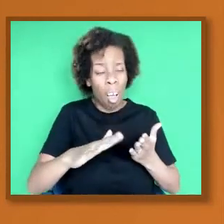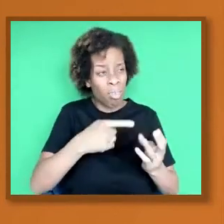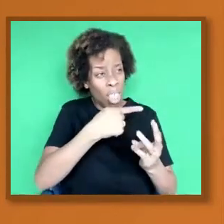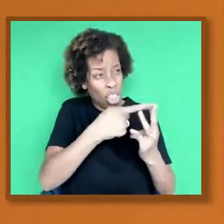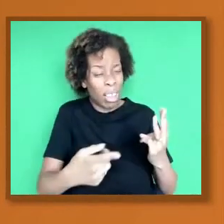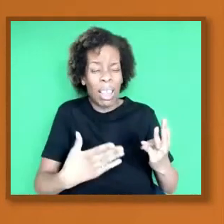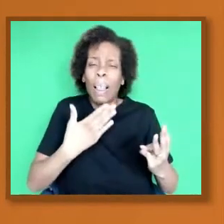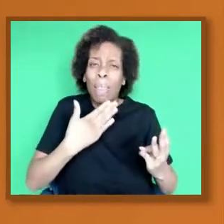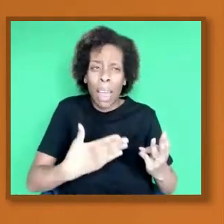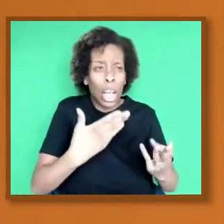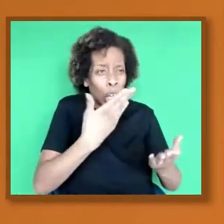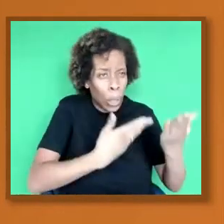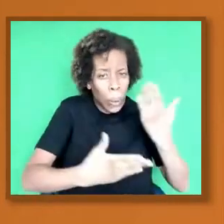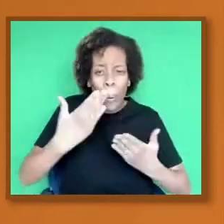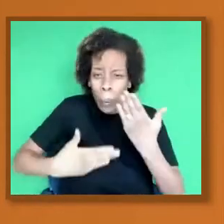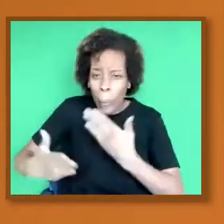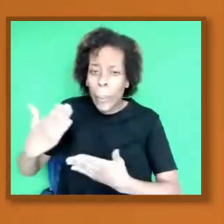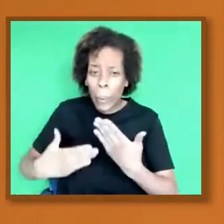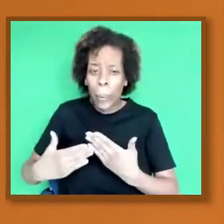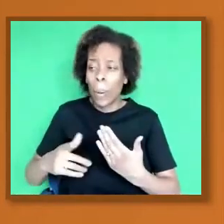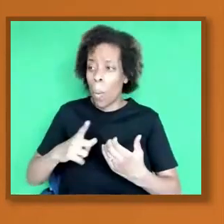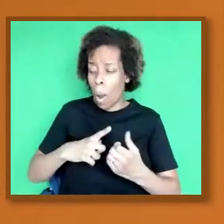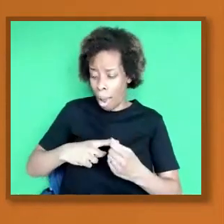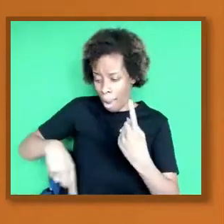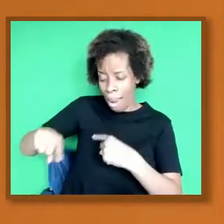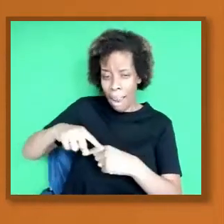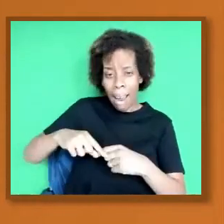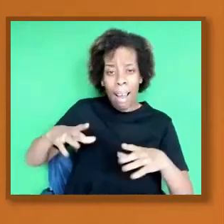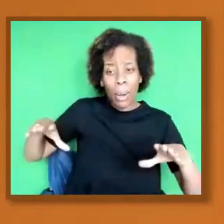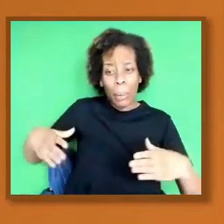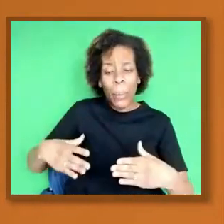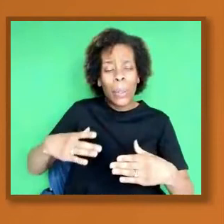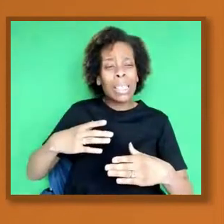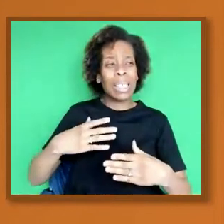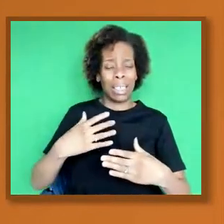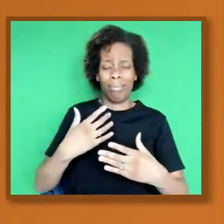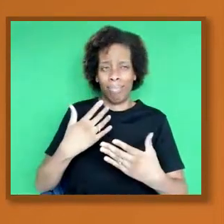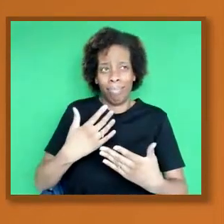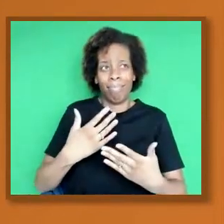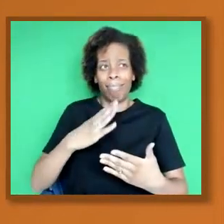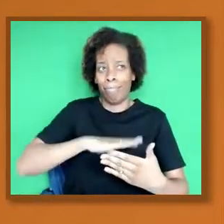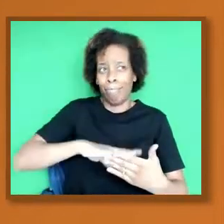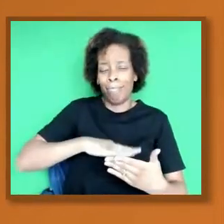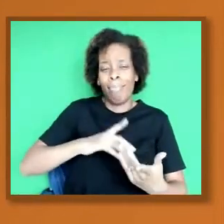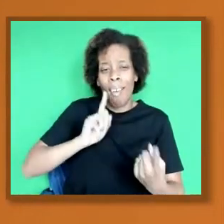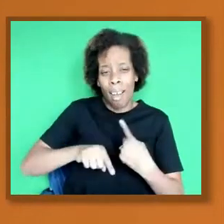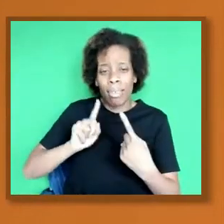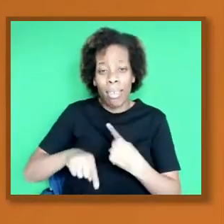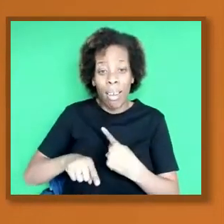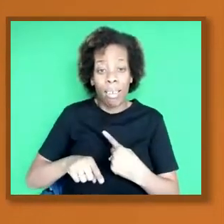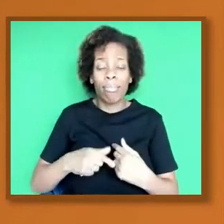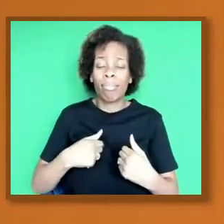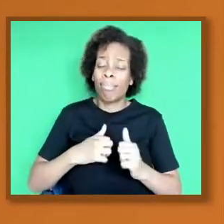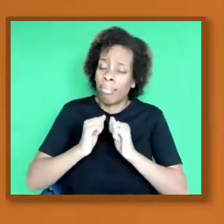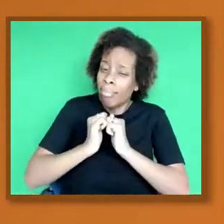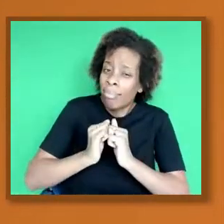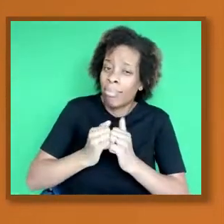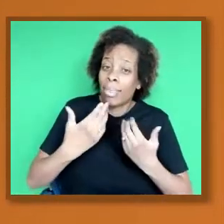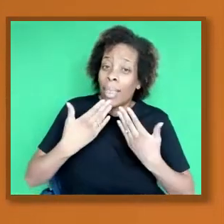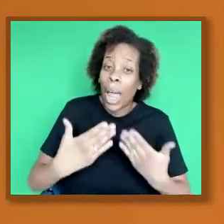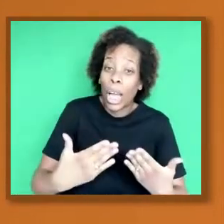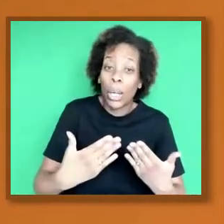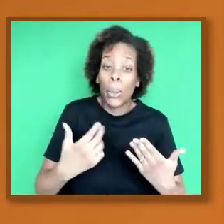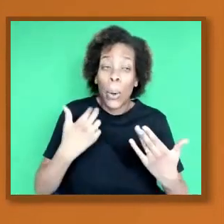answered. So I want to say a huge thank you for that. and I hope that we will be able to call upon